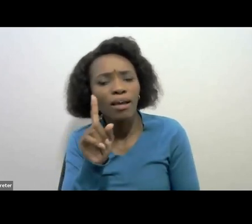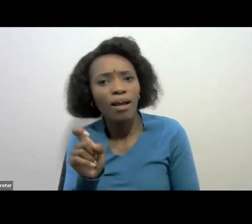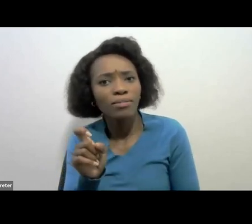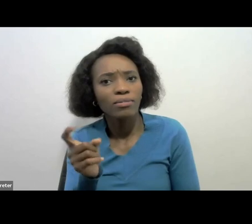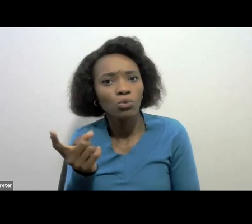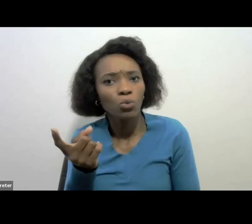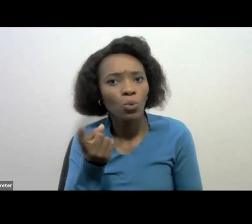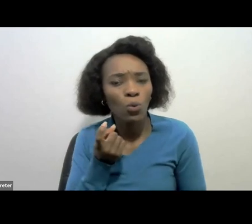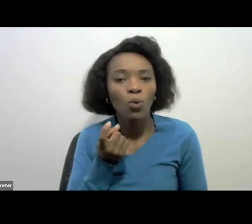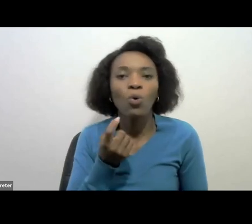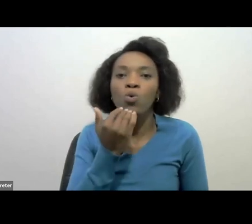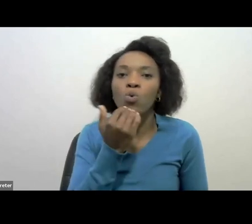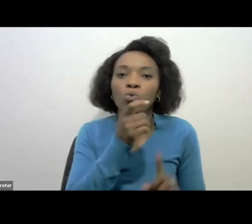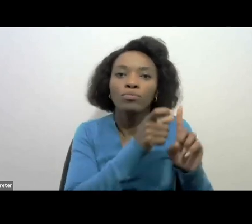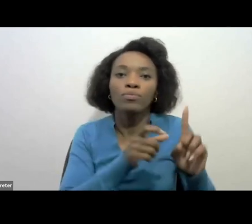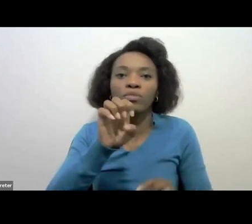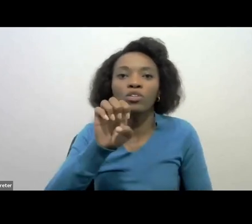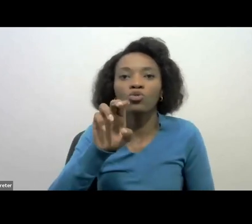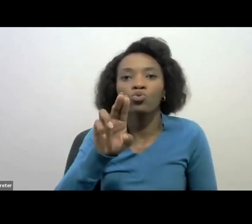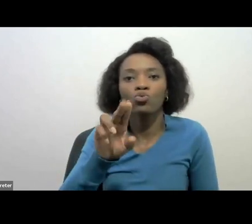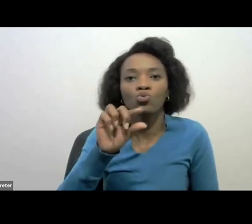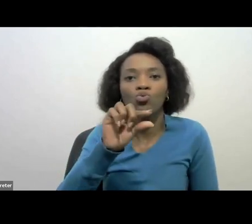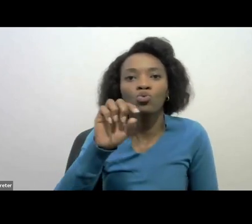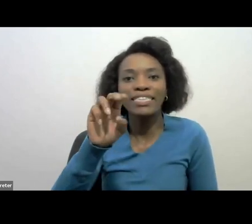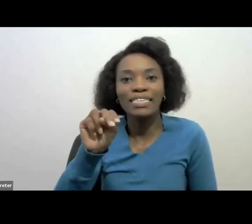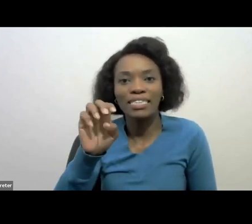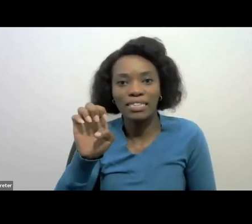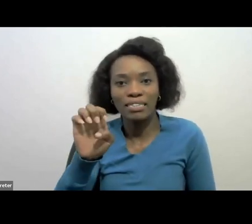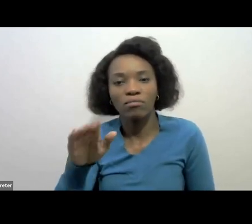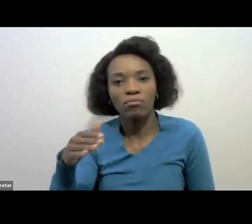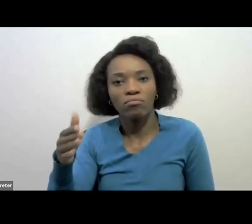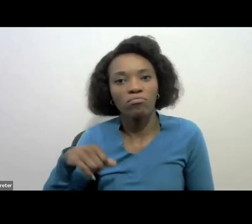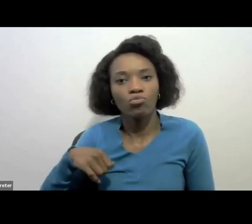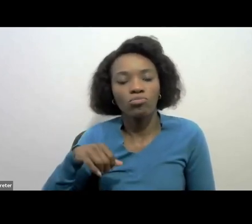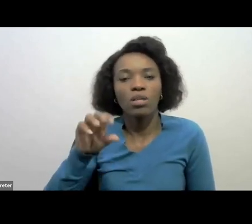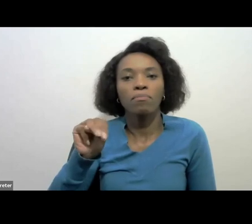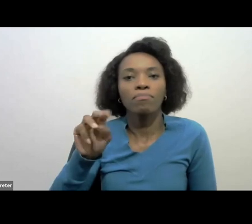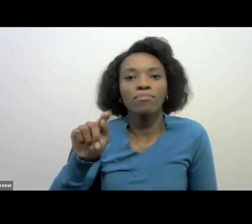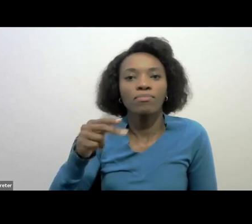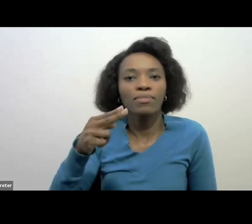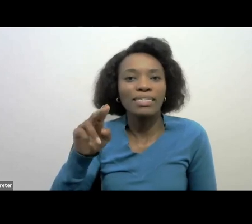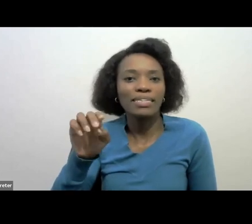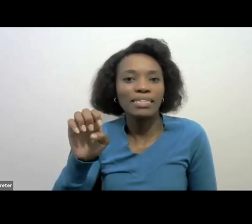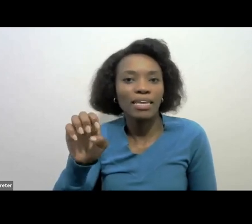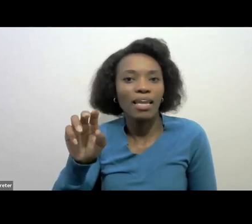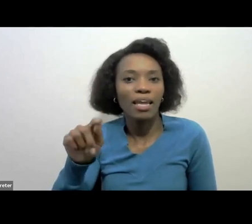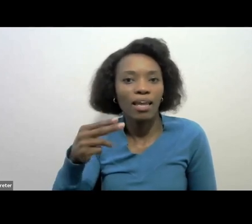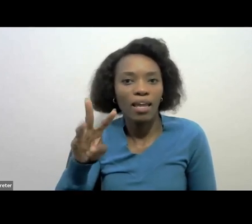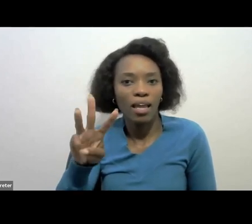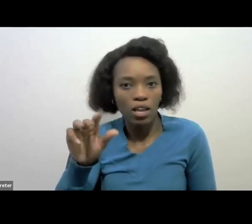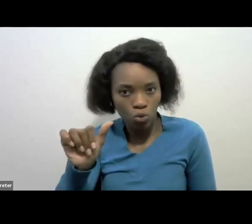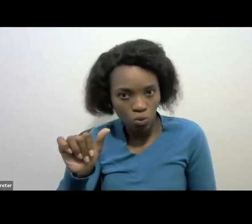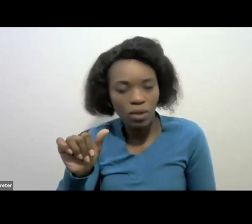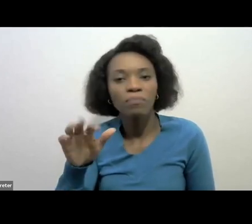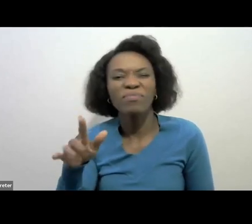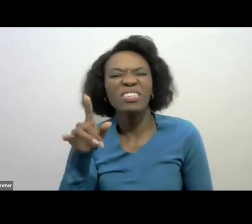Eugene Mtetra to come and give an industry remark with regards to why we are here